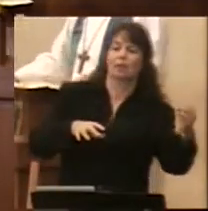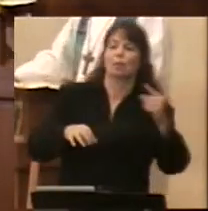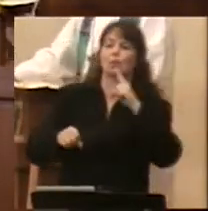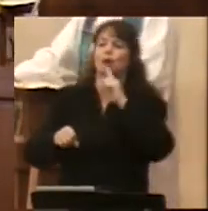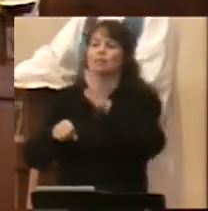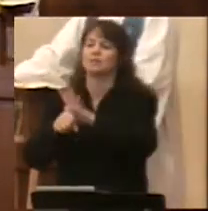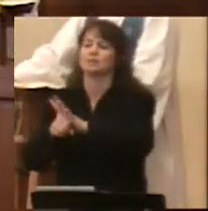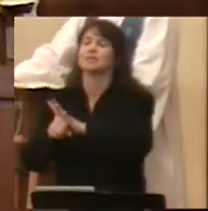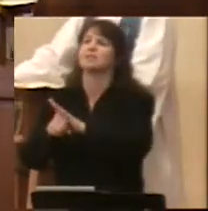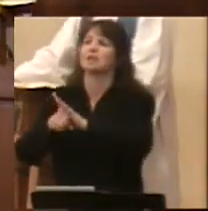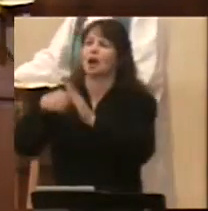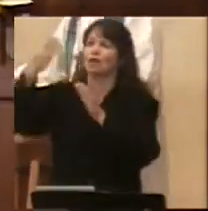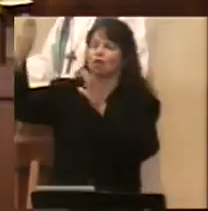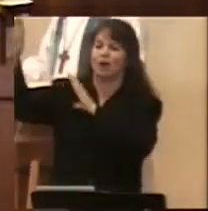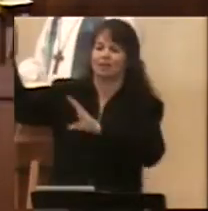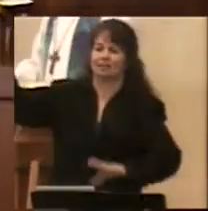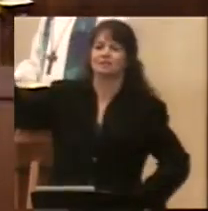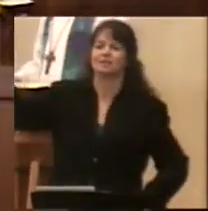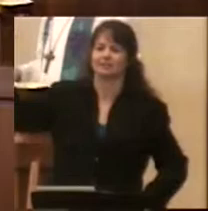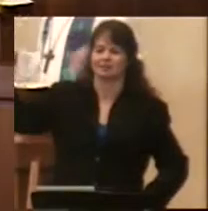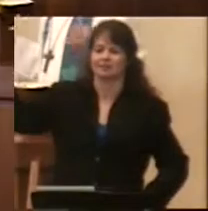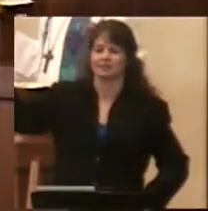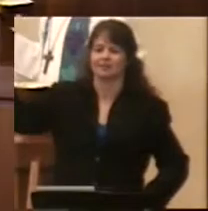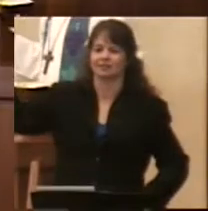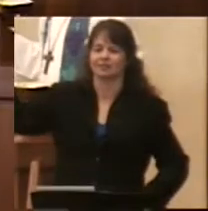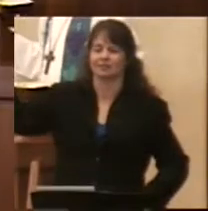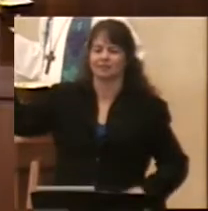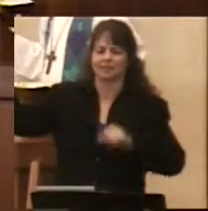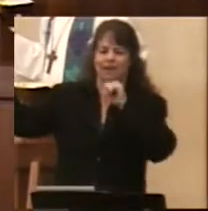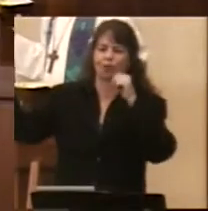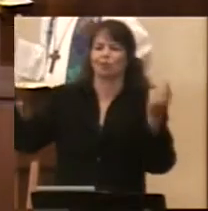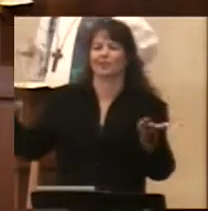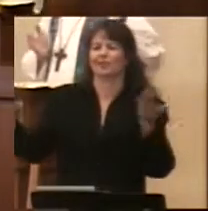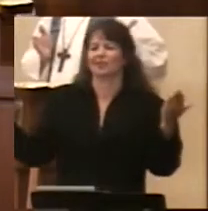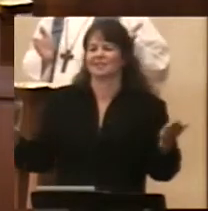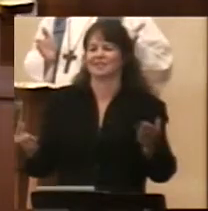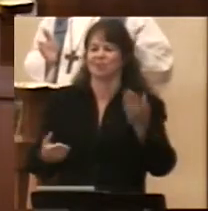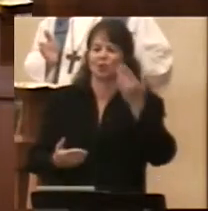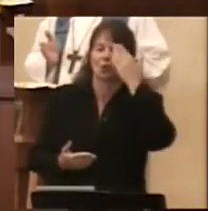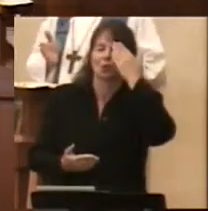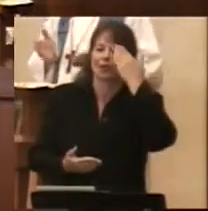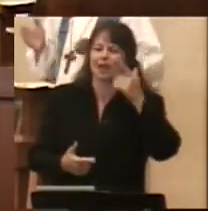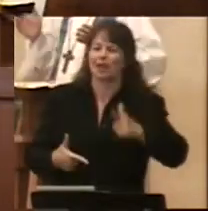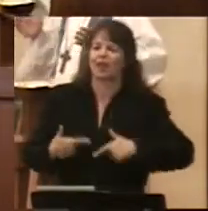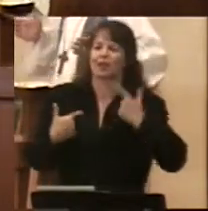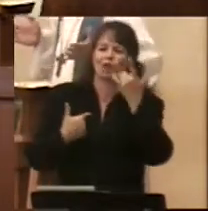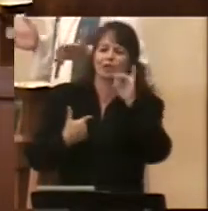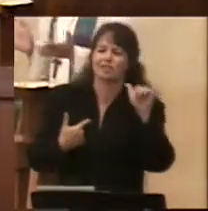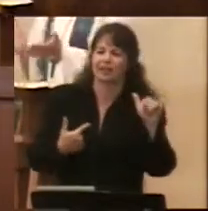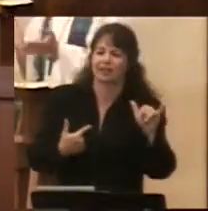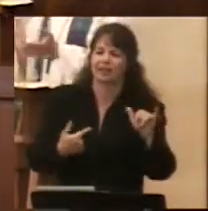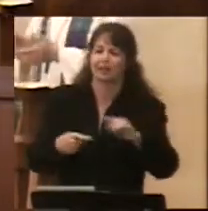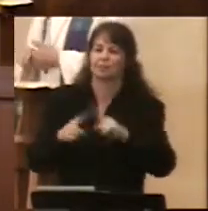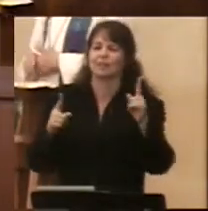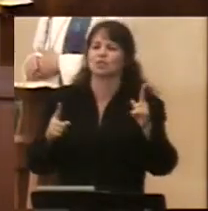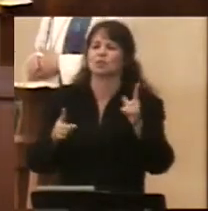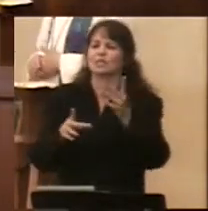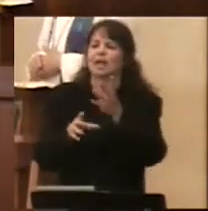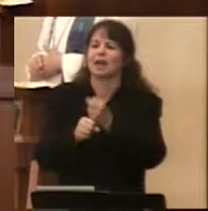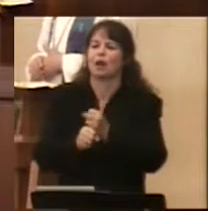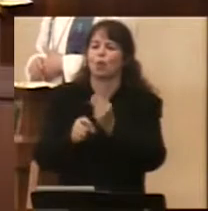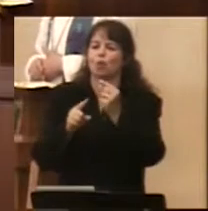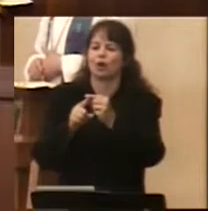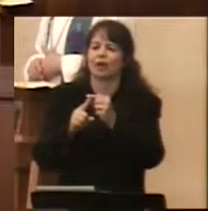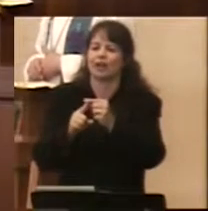But now you have come not just to hear about what life looks like, I know, outside of Christ, but actually be given a word where Christ